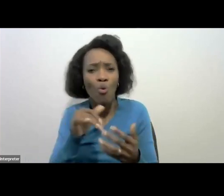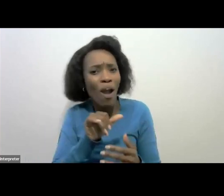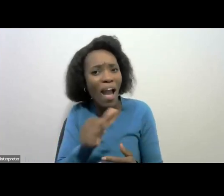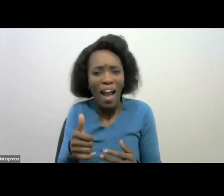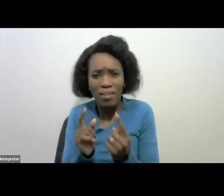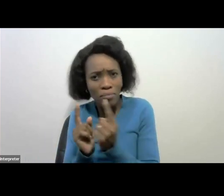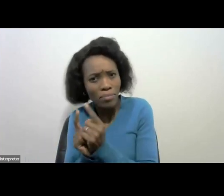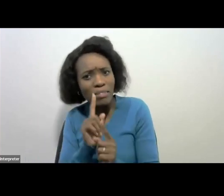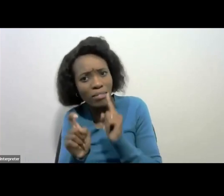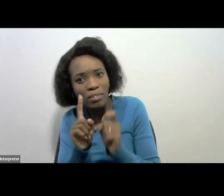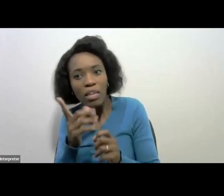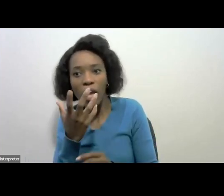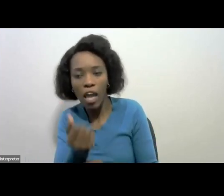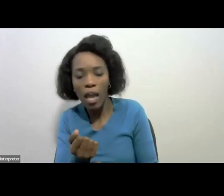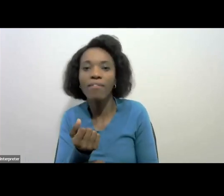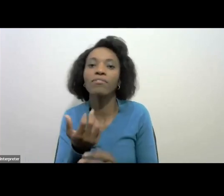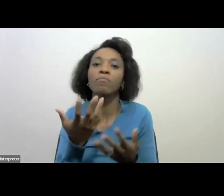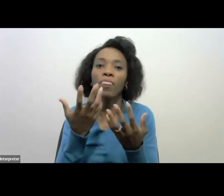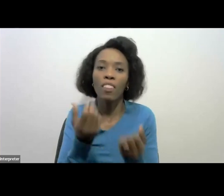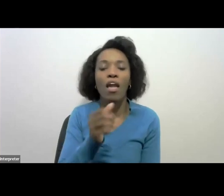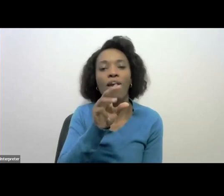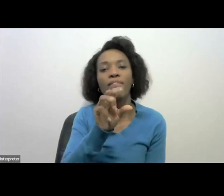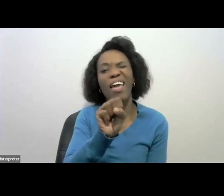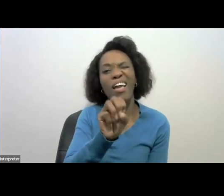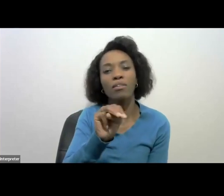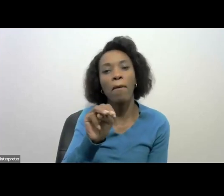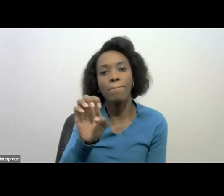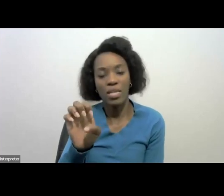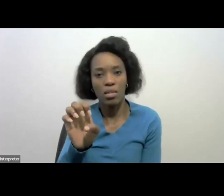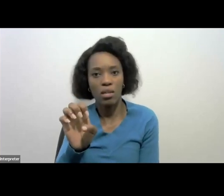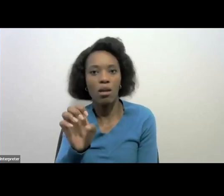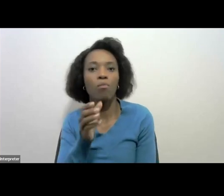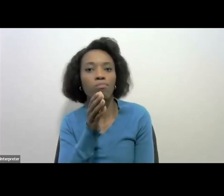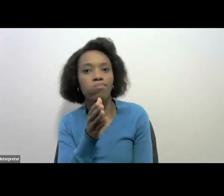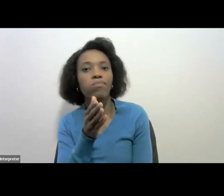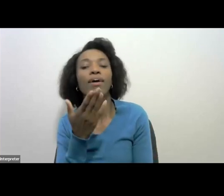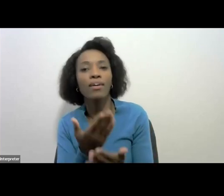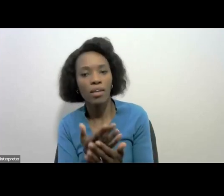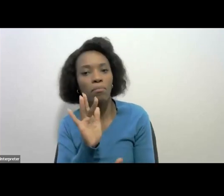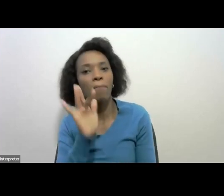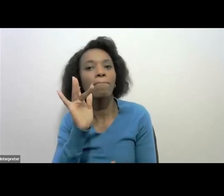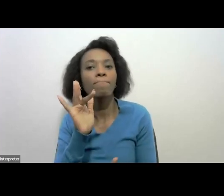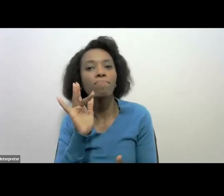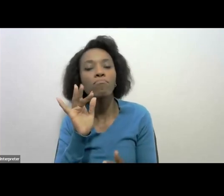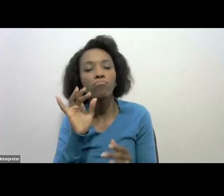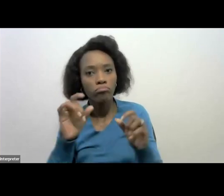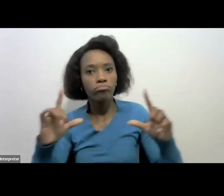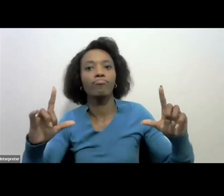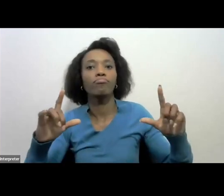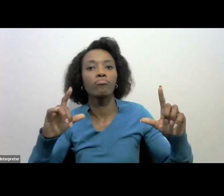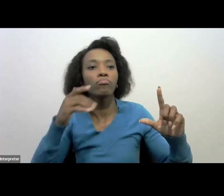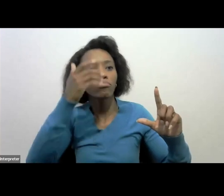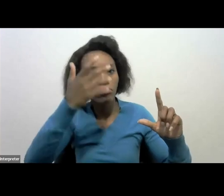service channel for the small, medium and micro enterprises where you can easily find information to assist you with a tax